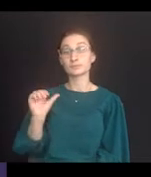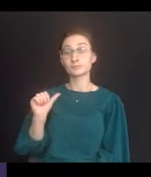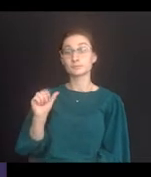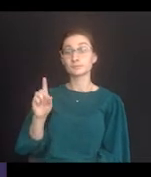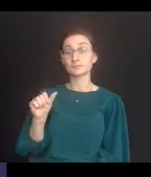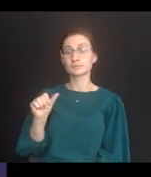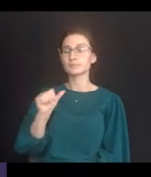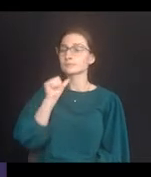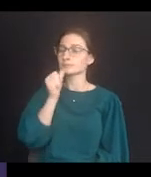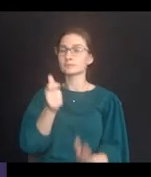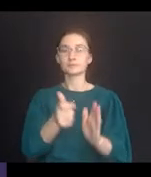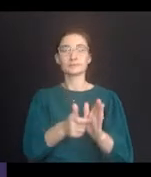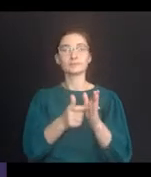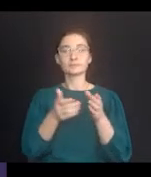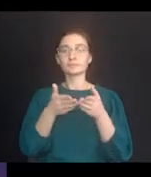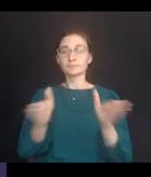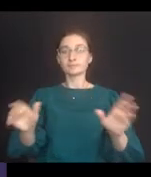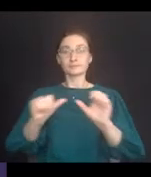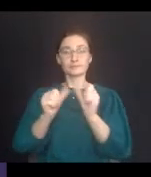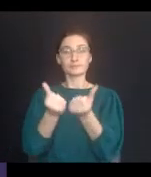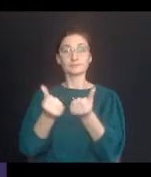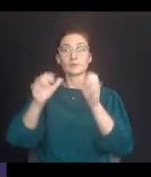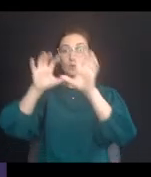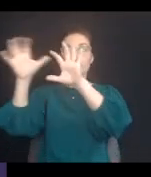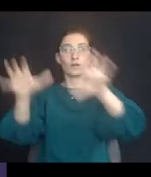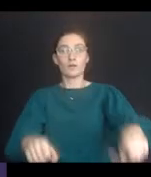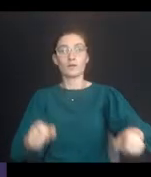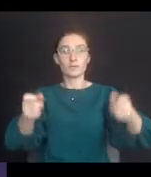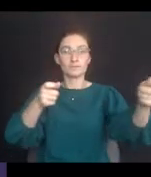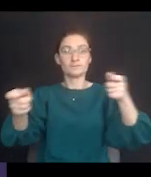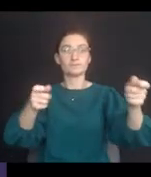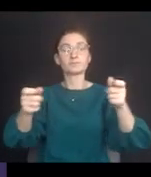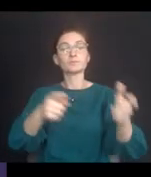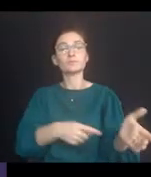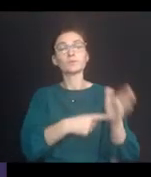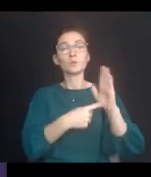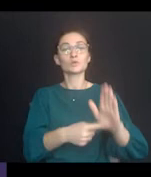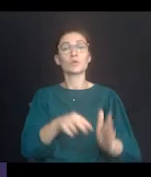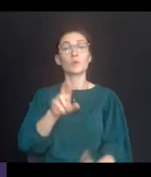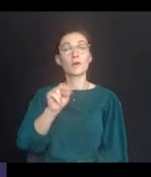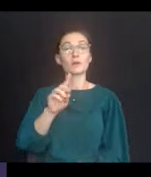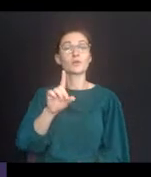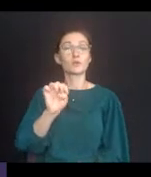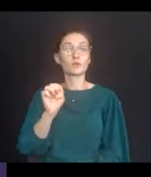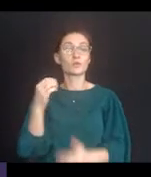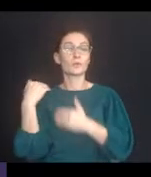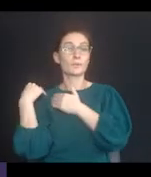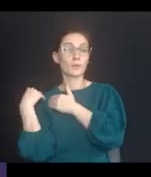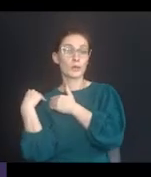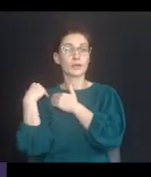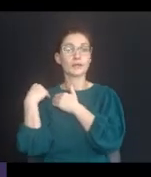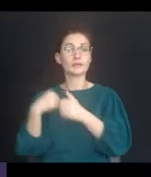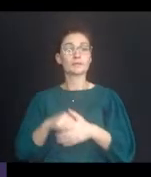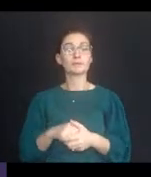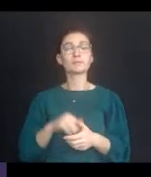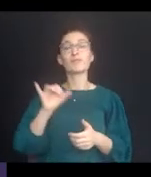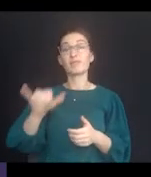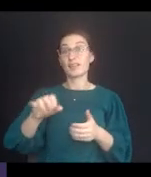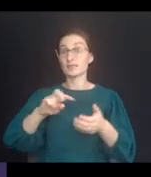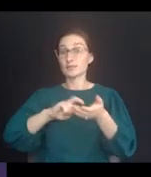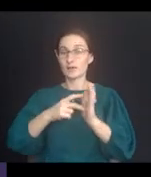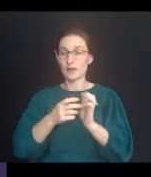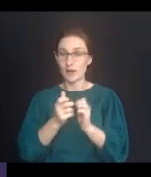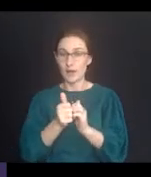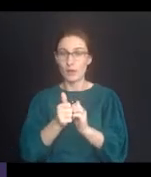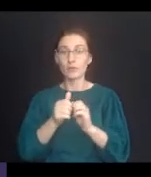The ADA also does not require a public agency to take any action that it can demonstrate will be an undue burden. Undue